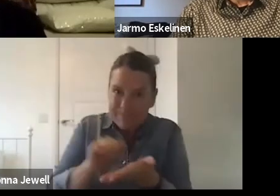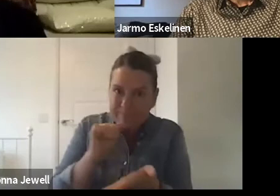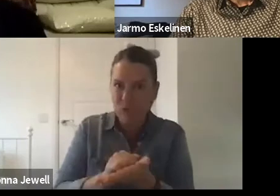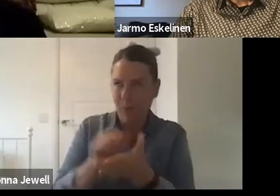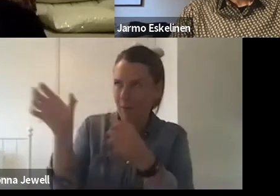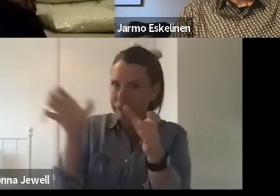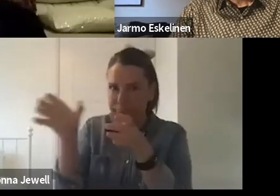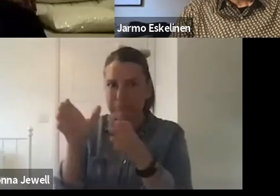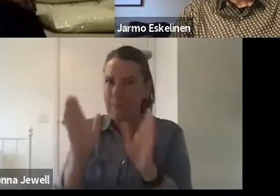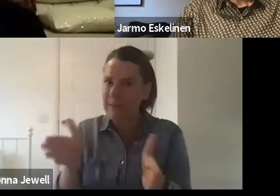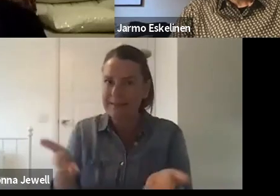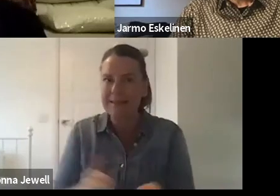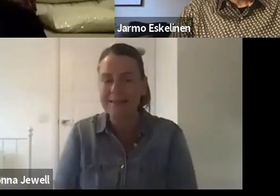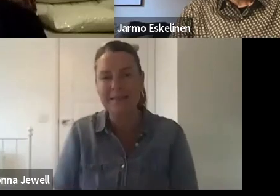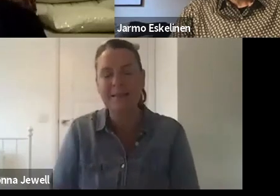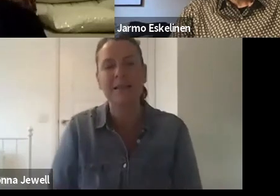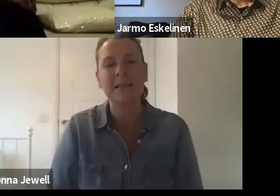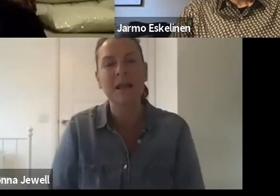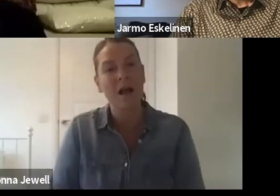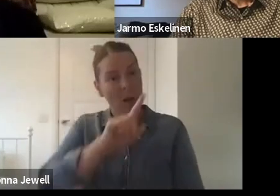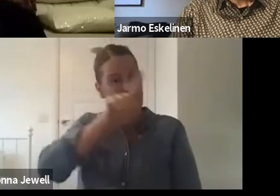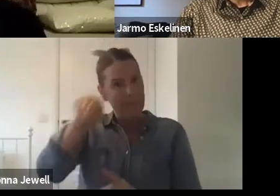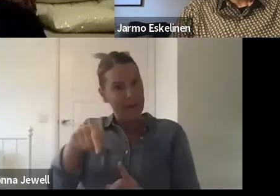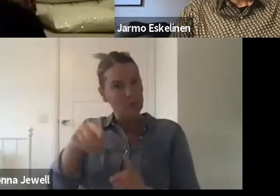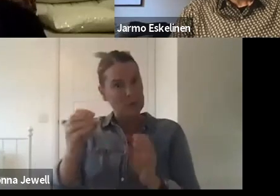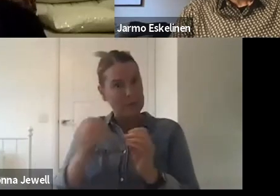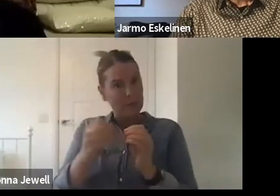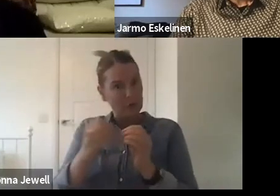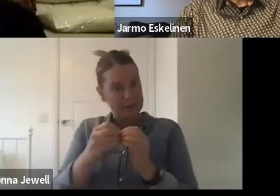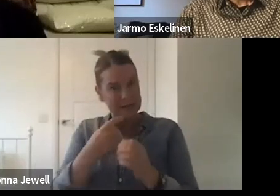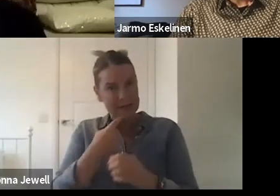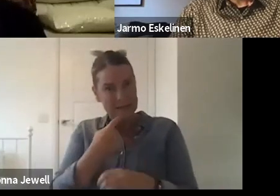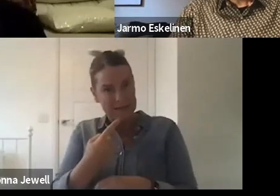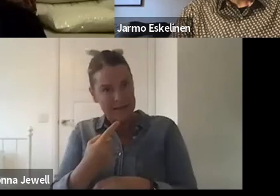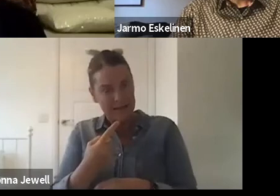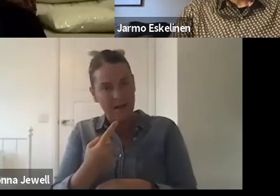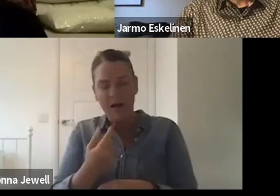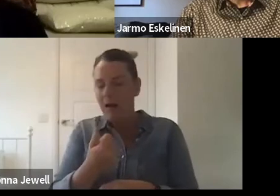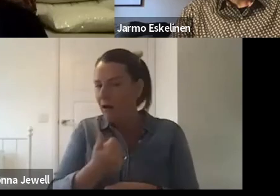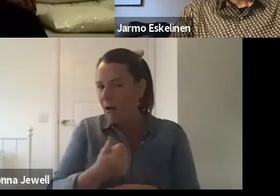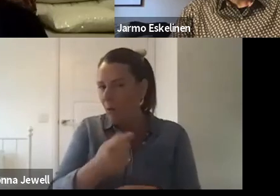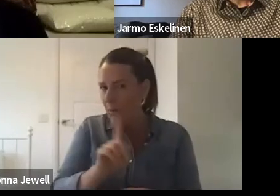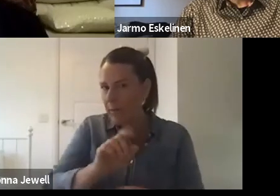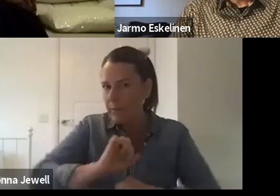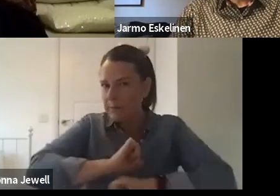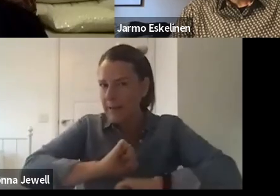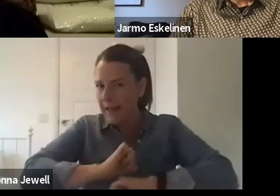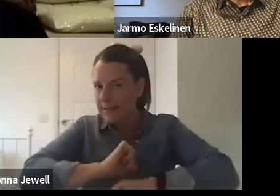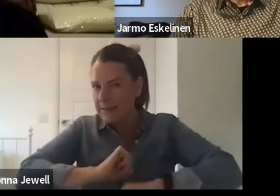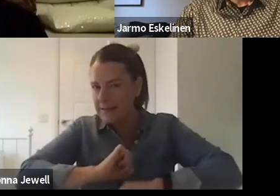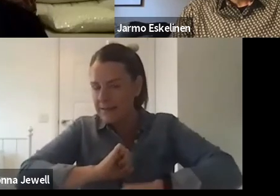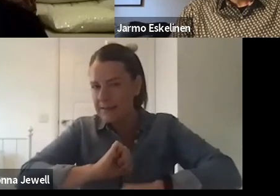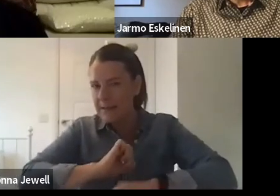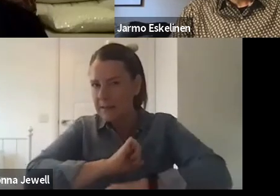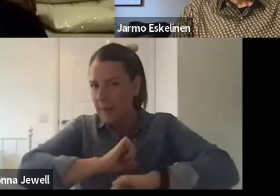what will we need to give up in order to make space for new things to happen. That's been one of my